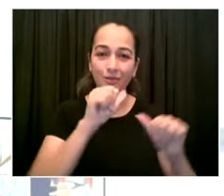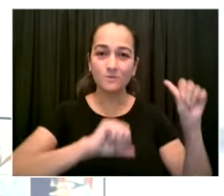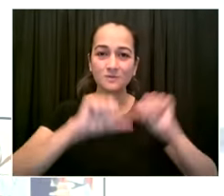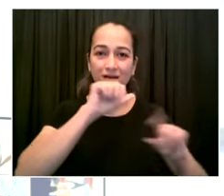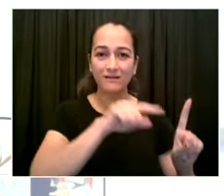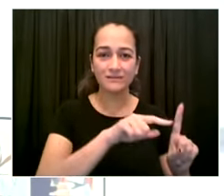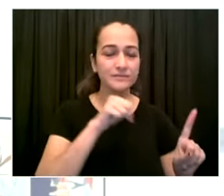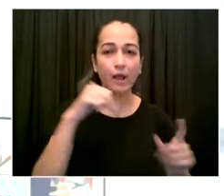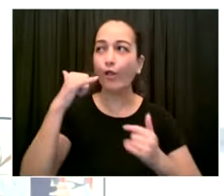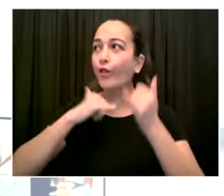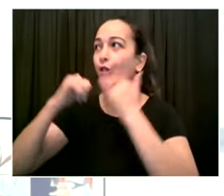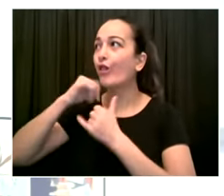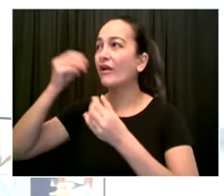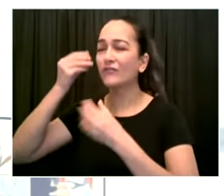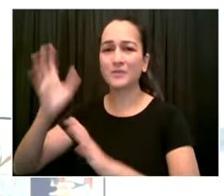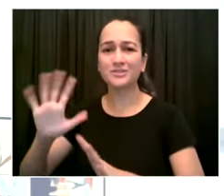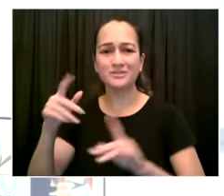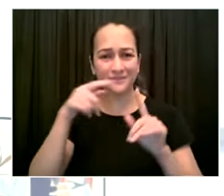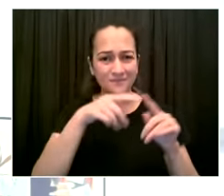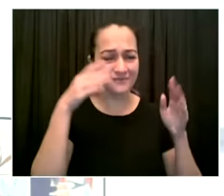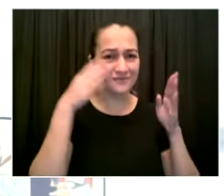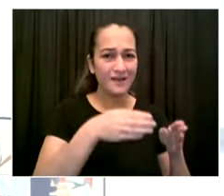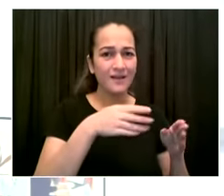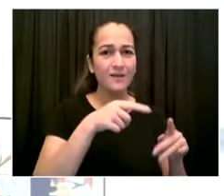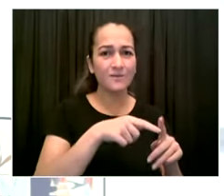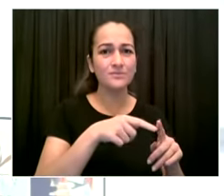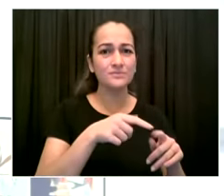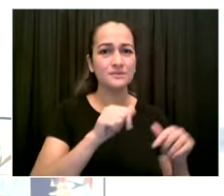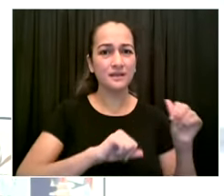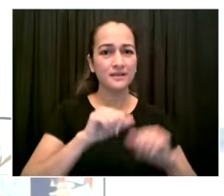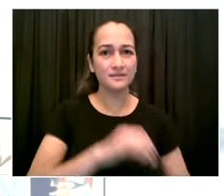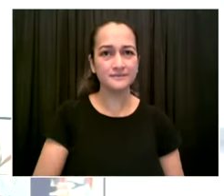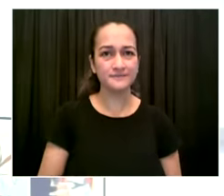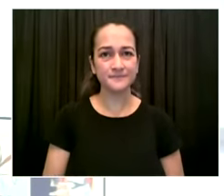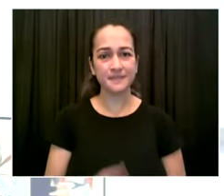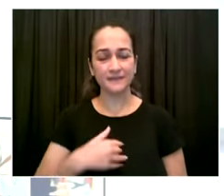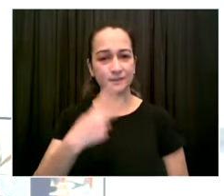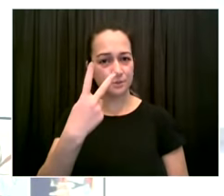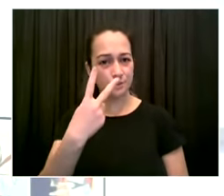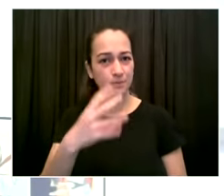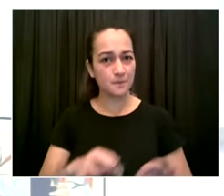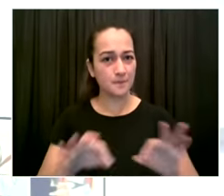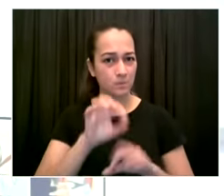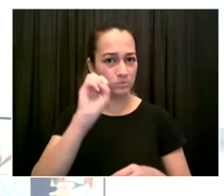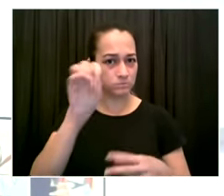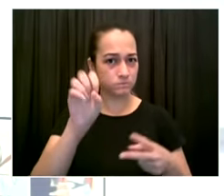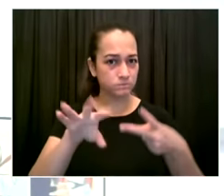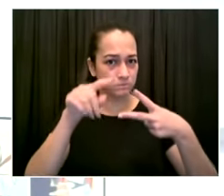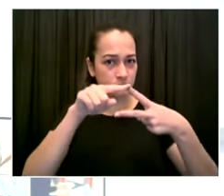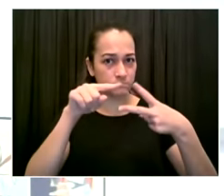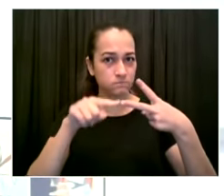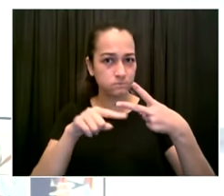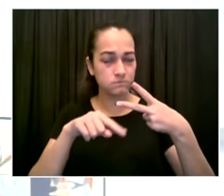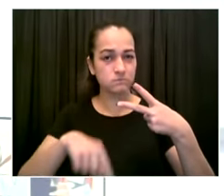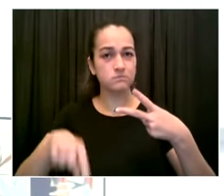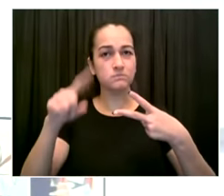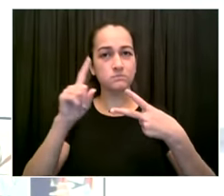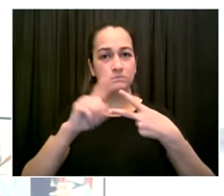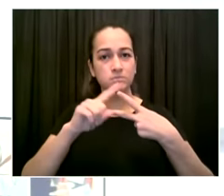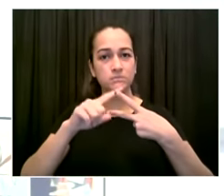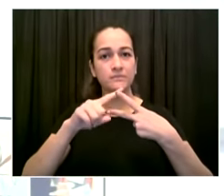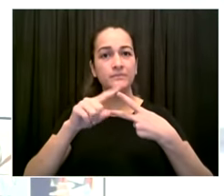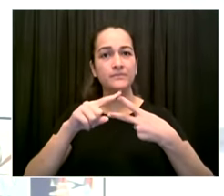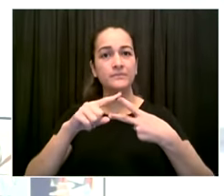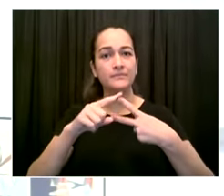is what you've already covered which is when we use this layered approach to prevention that helps to very